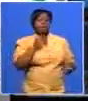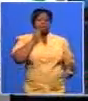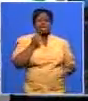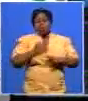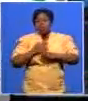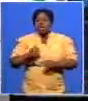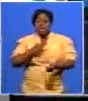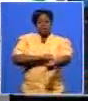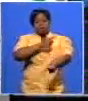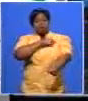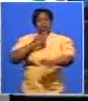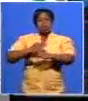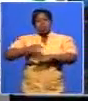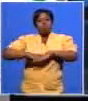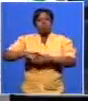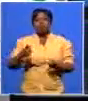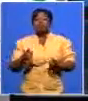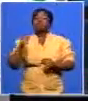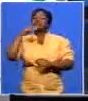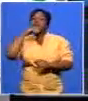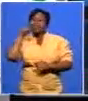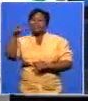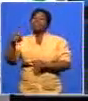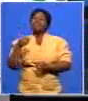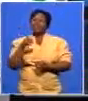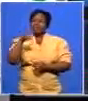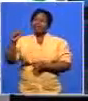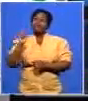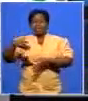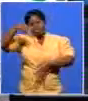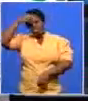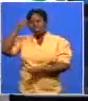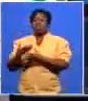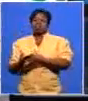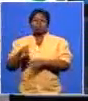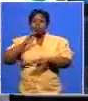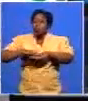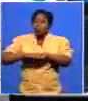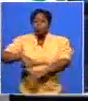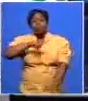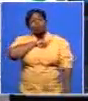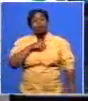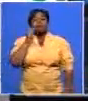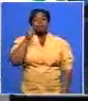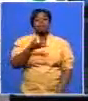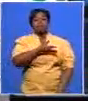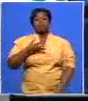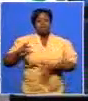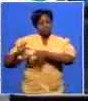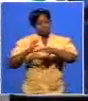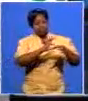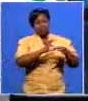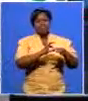she is going to be making a mistake she must intervene in that space because gender relations in society